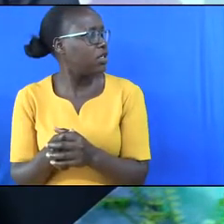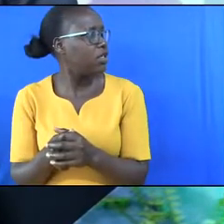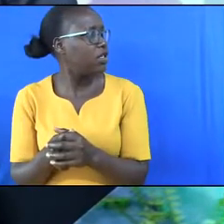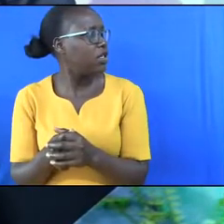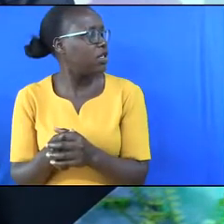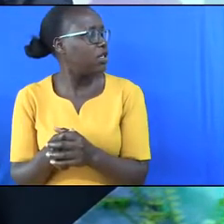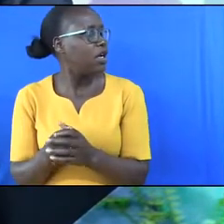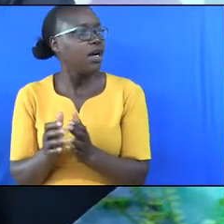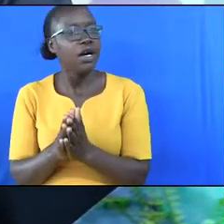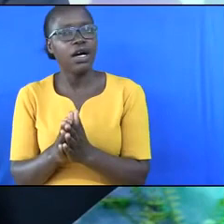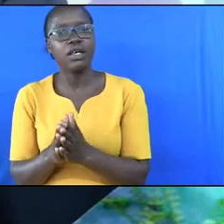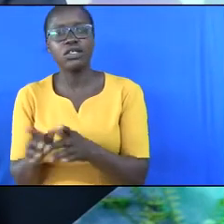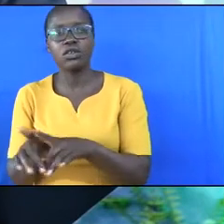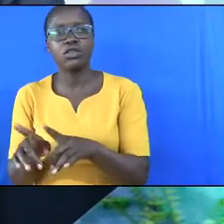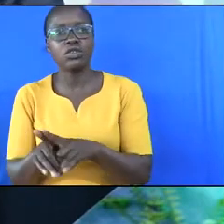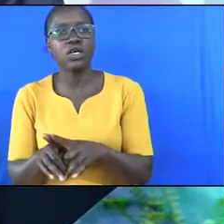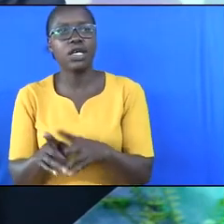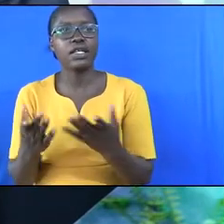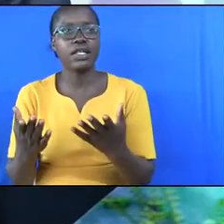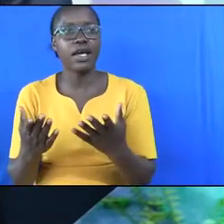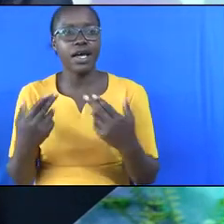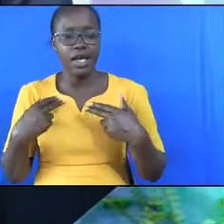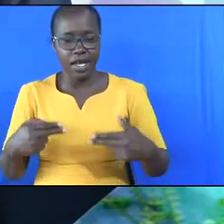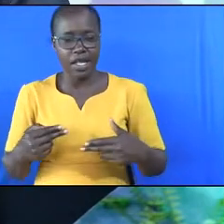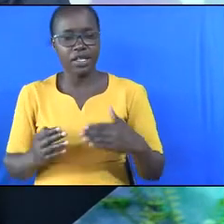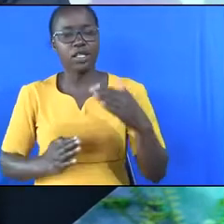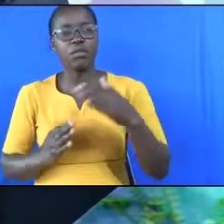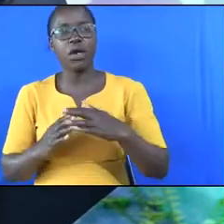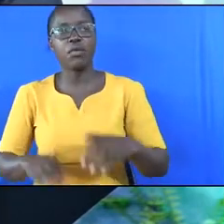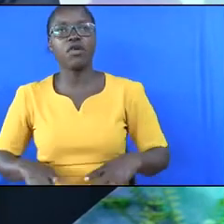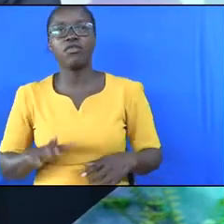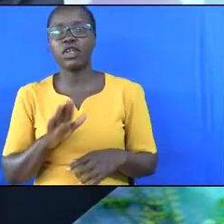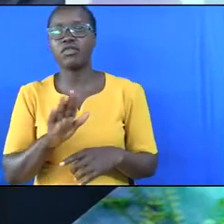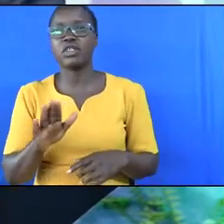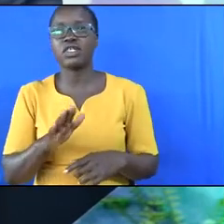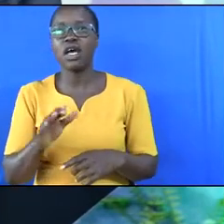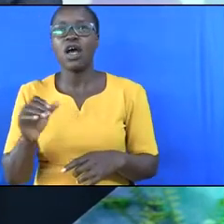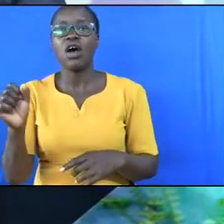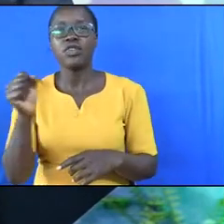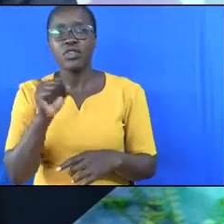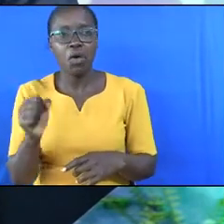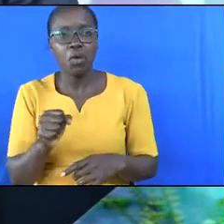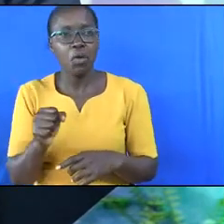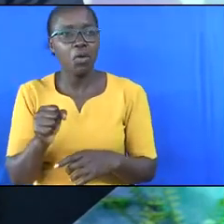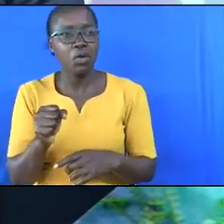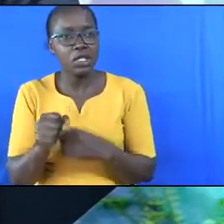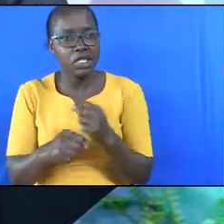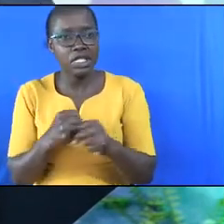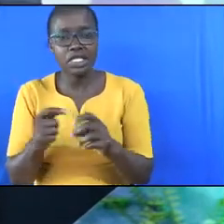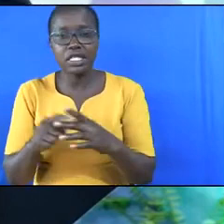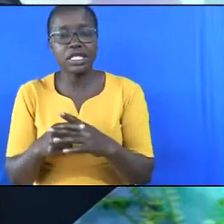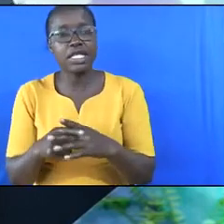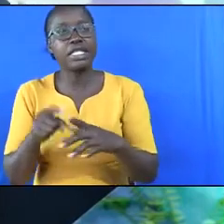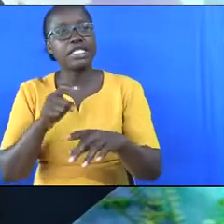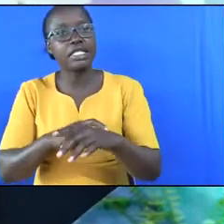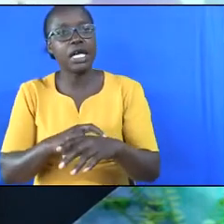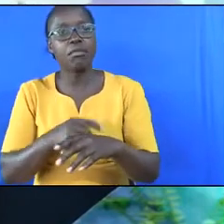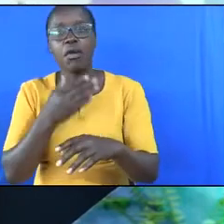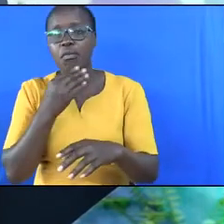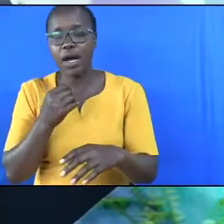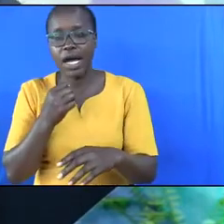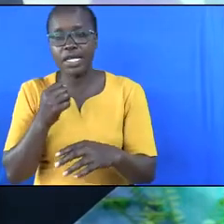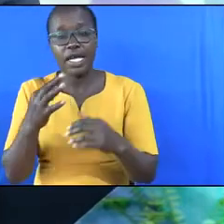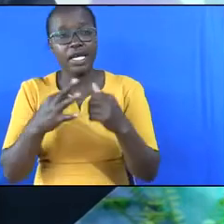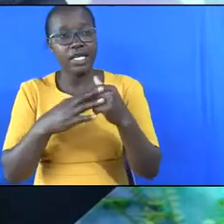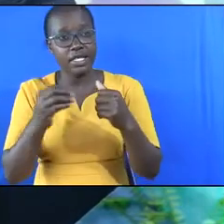At 400 years they were just in the prime of their life. Their old age started at 800 years. In